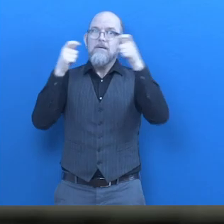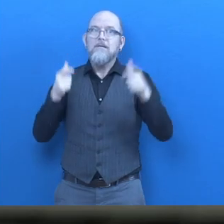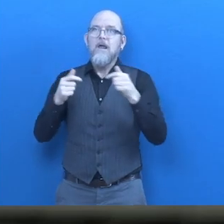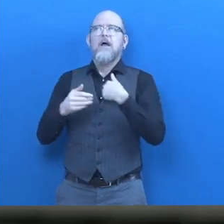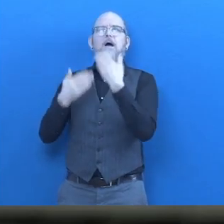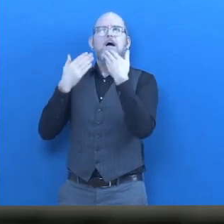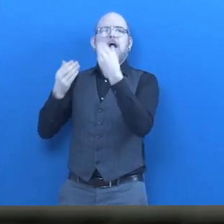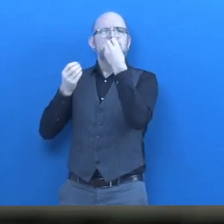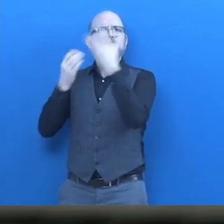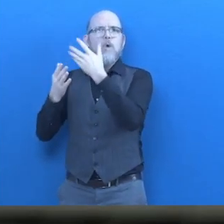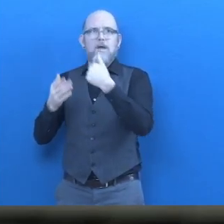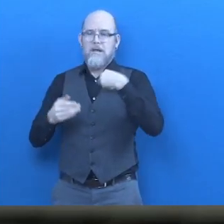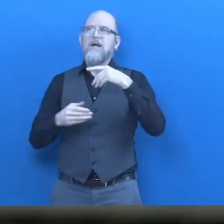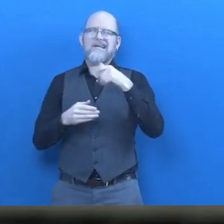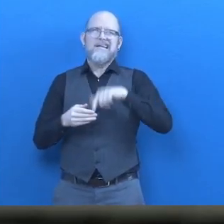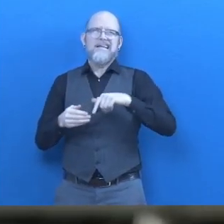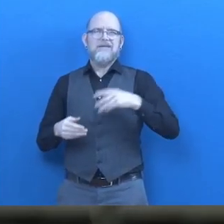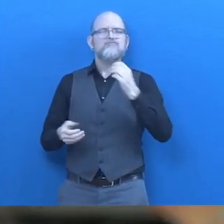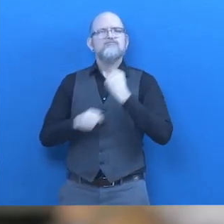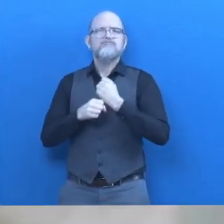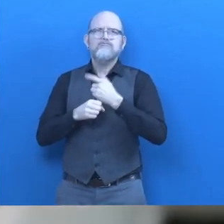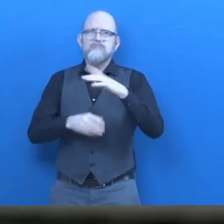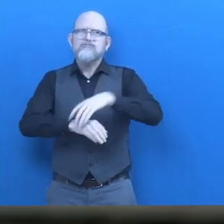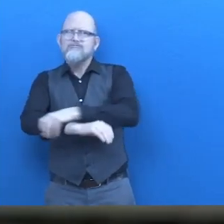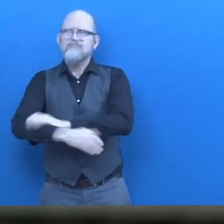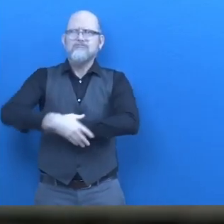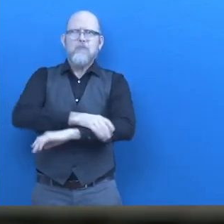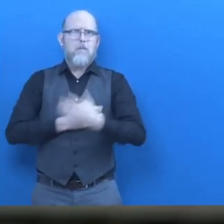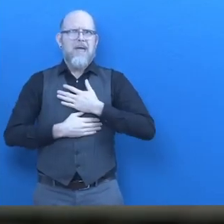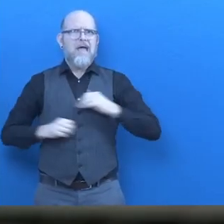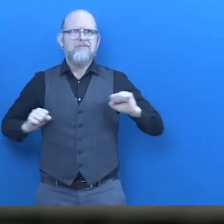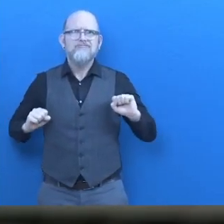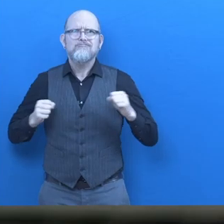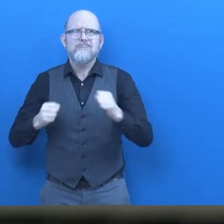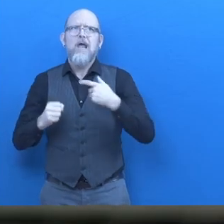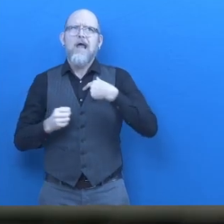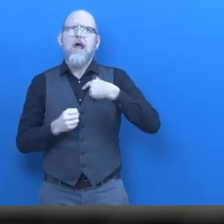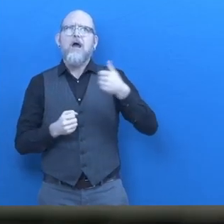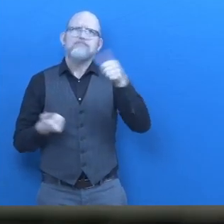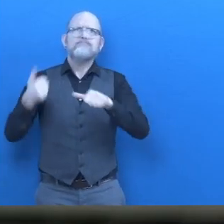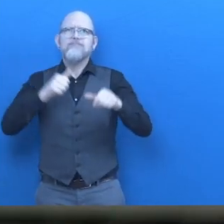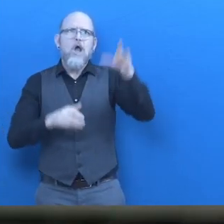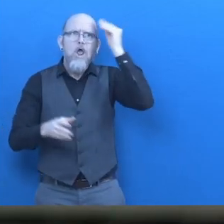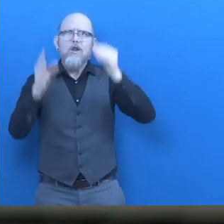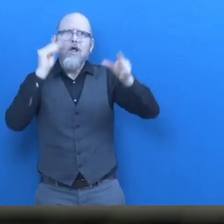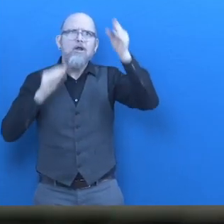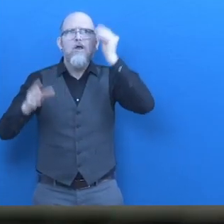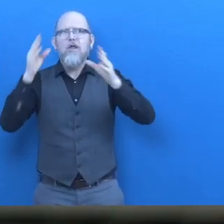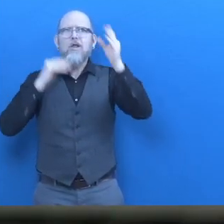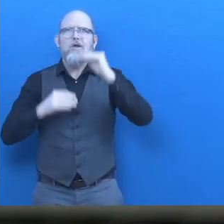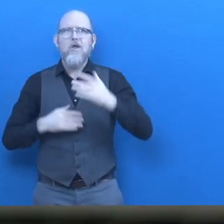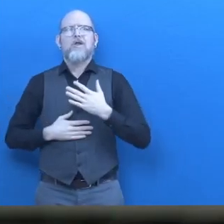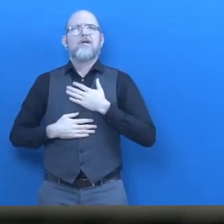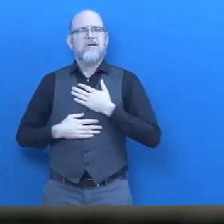learned many things here. I think I've grown a lot, especially my commitment. I do my best and try very hard.